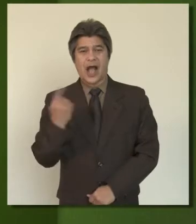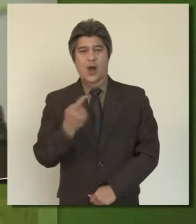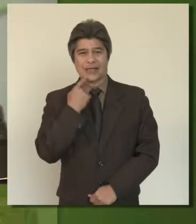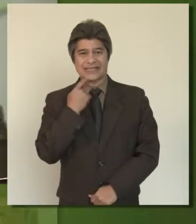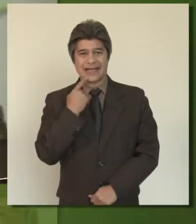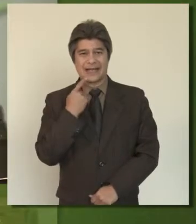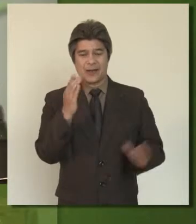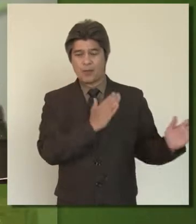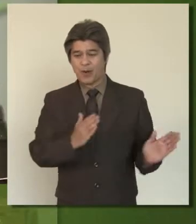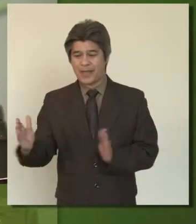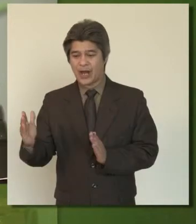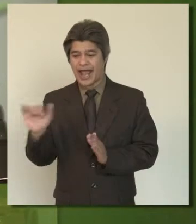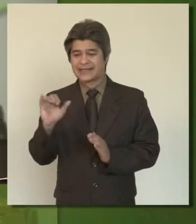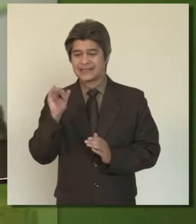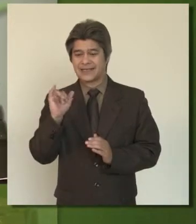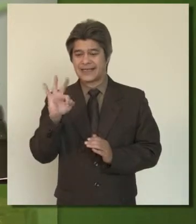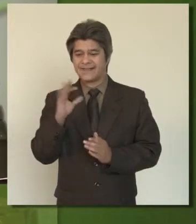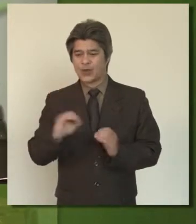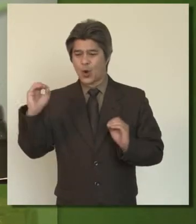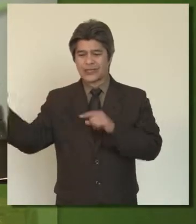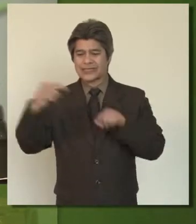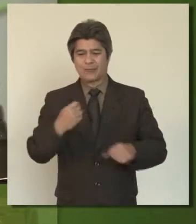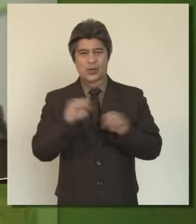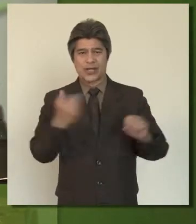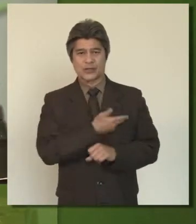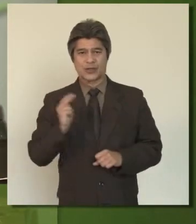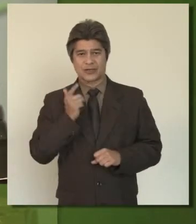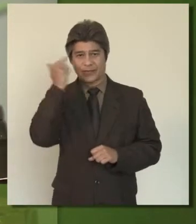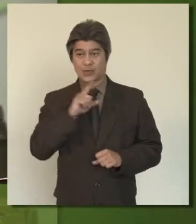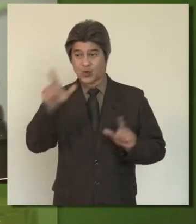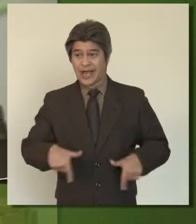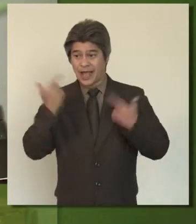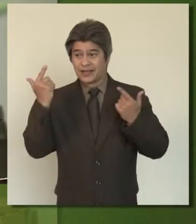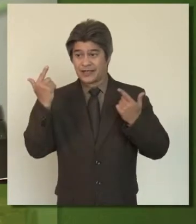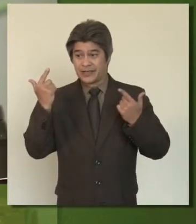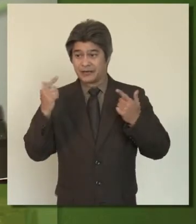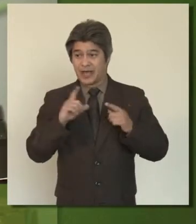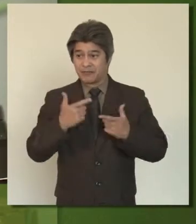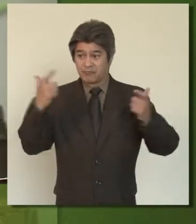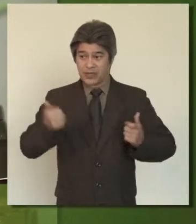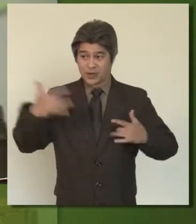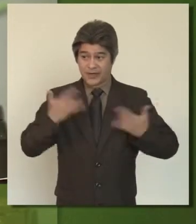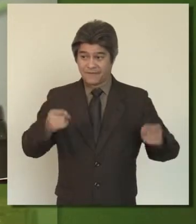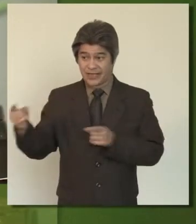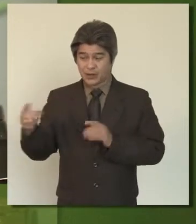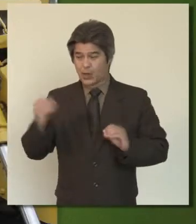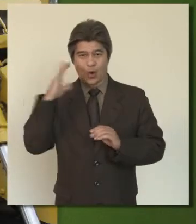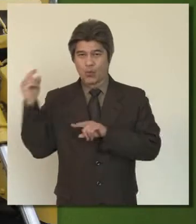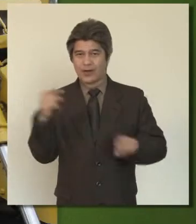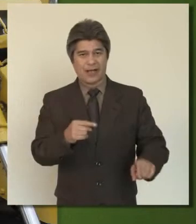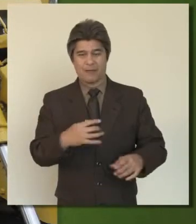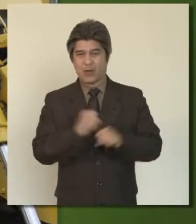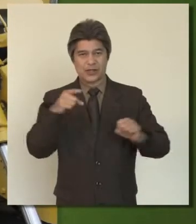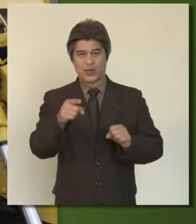I always say prepare as if no one's coming to rescue you because the reality is in a moderate or large event, no one is coming to rescue you anytime soon.